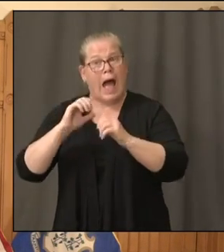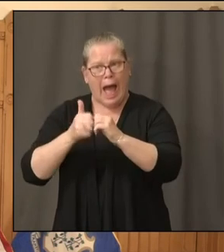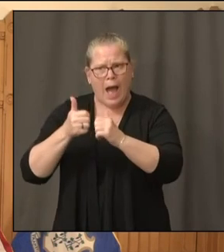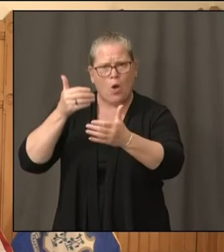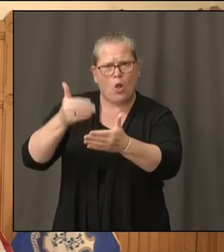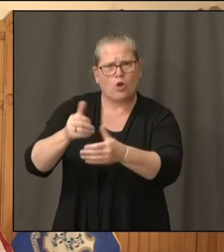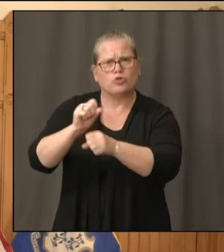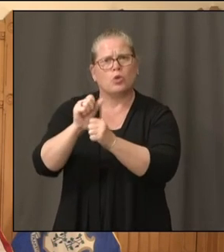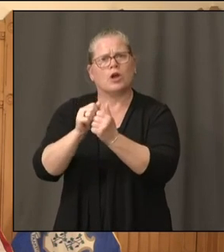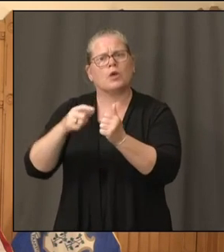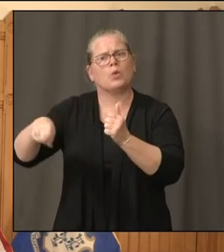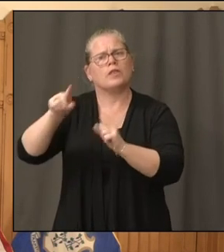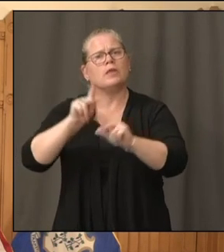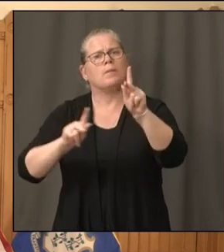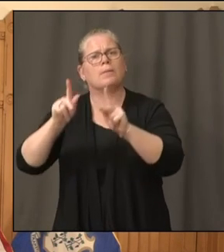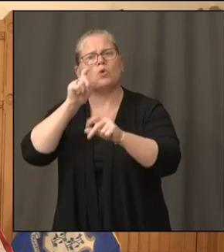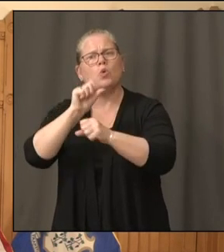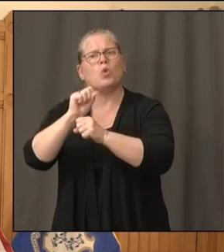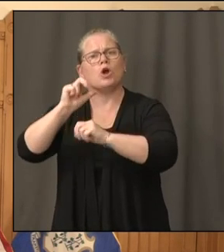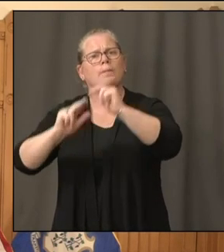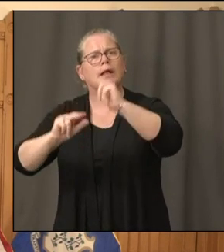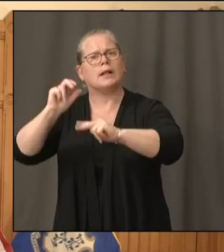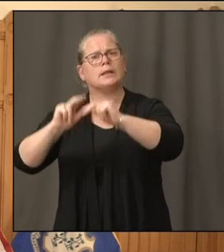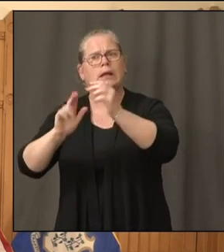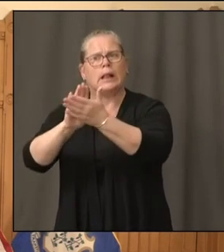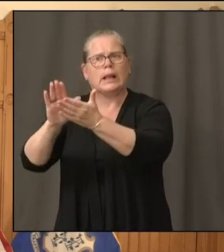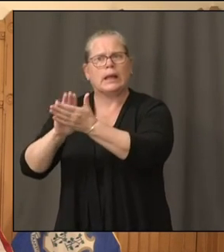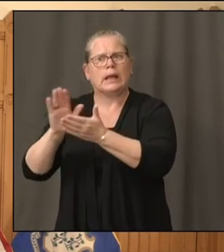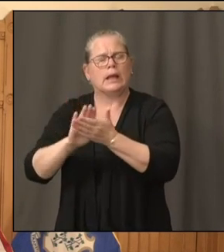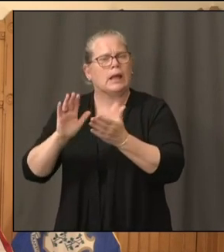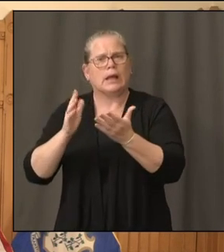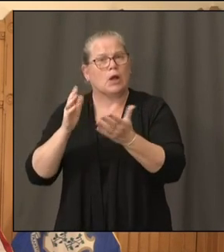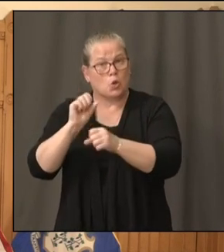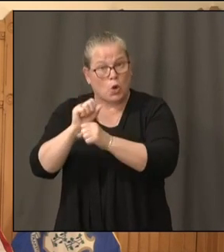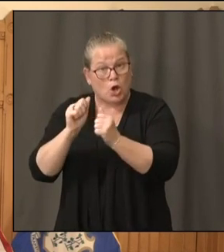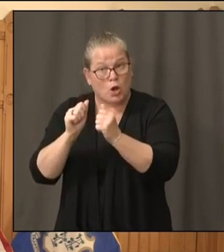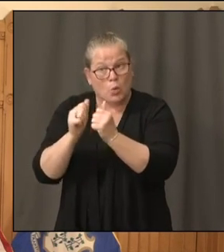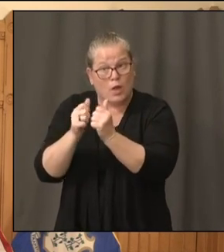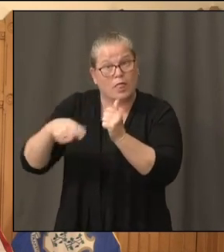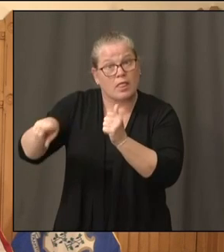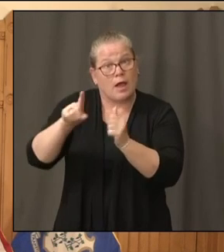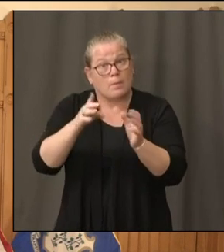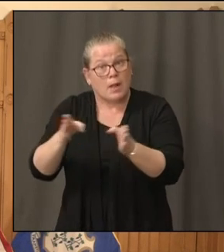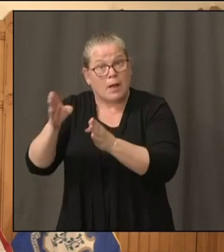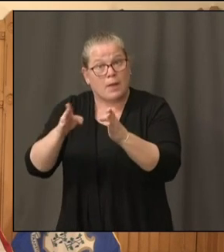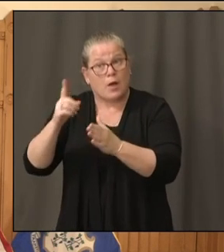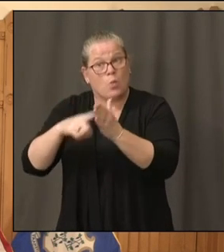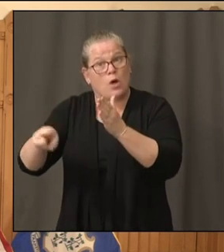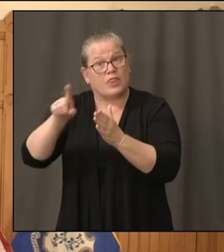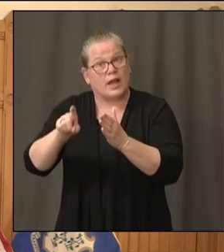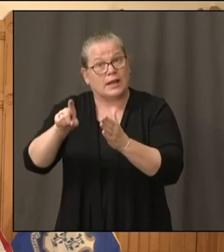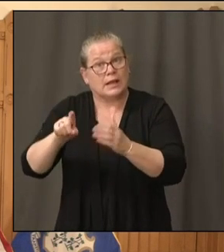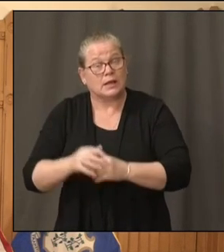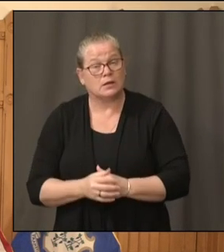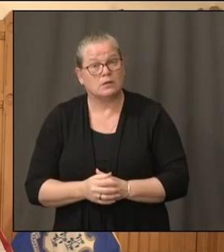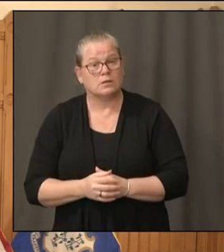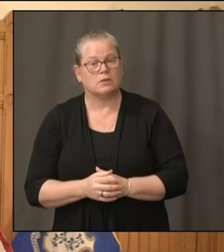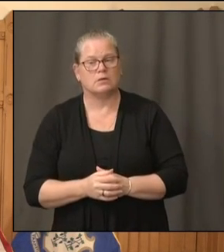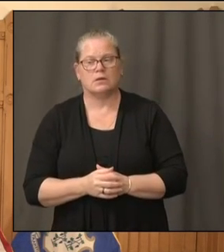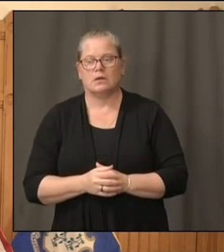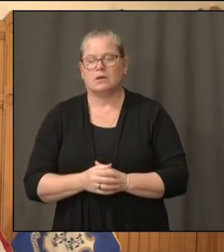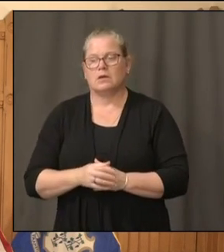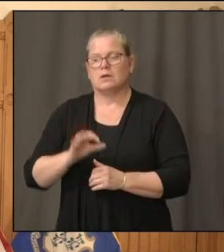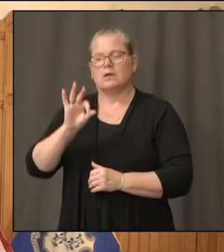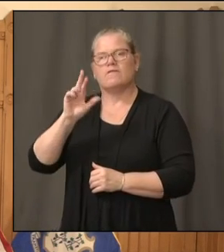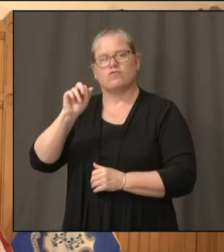to move forward? I believe that every superintendent knows that the sanitizing of the building is